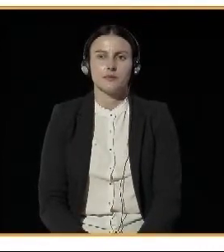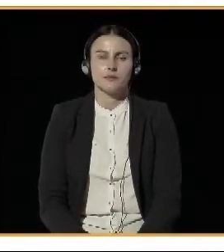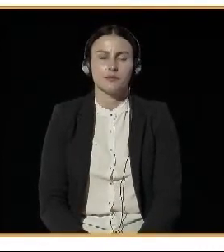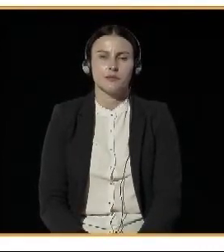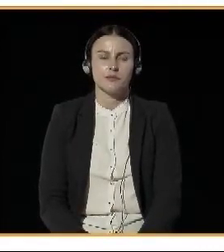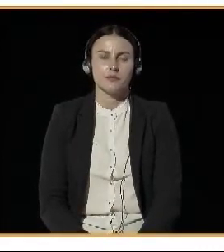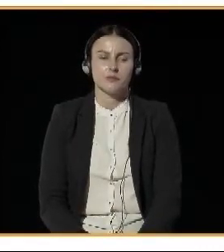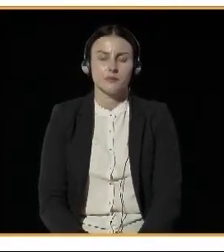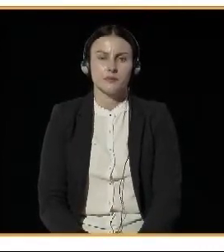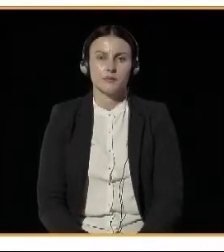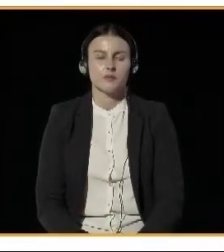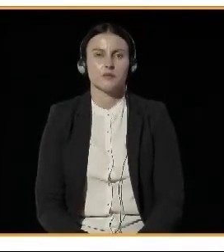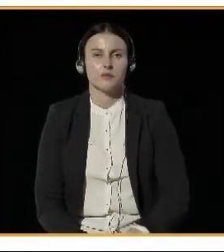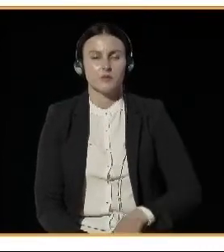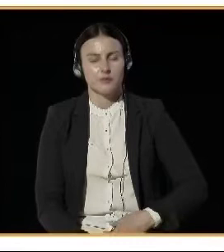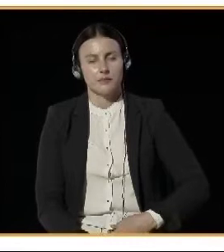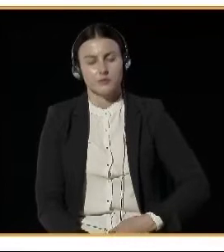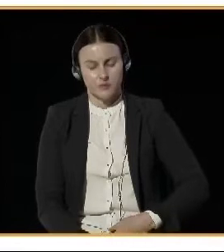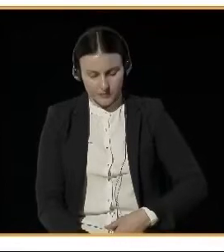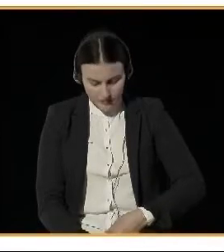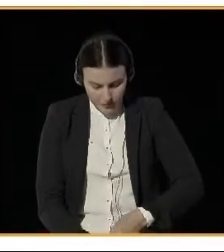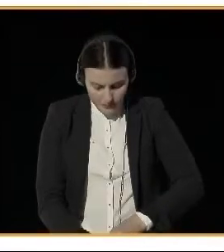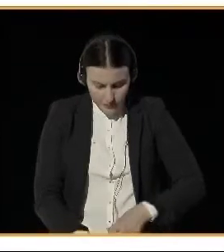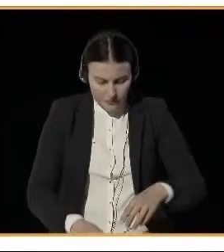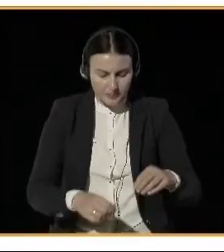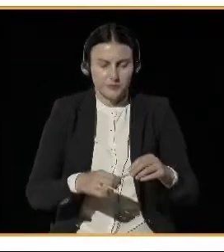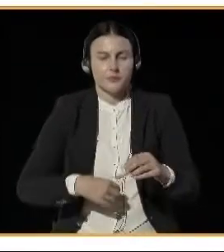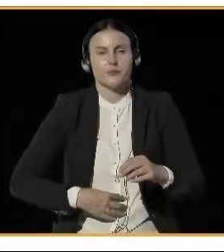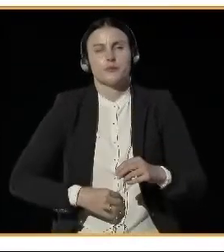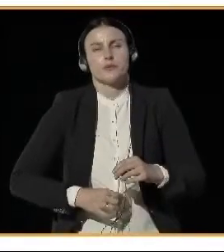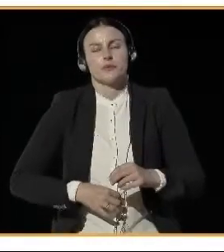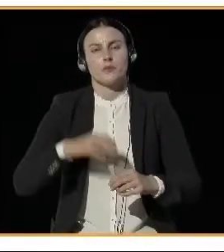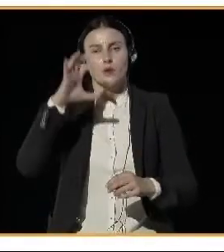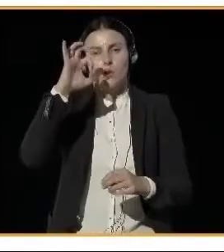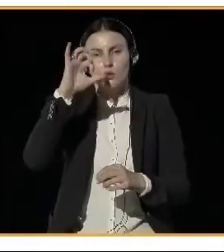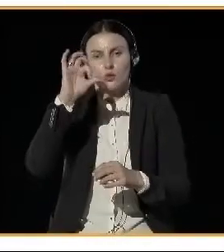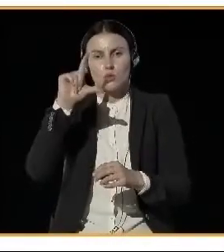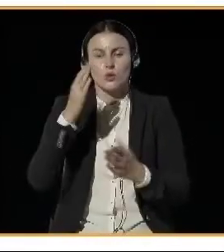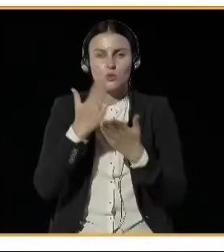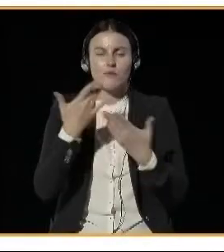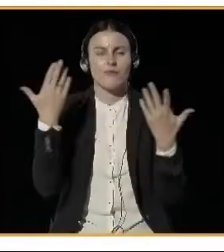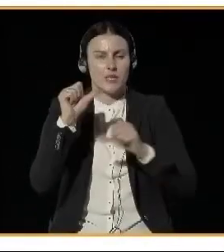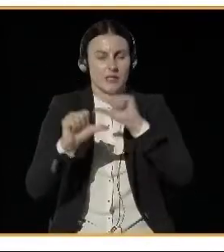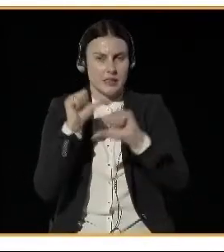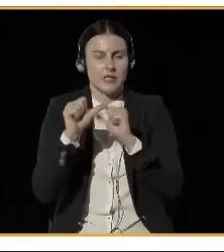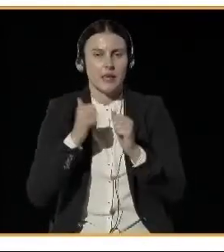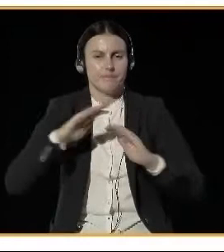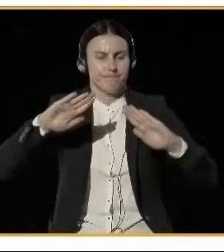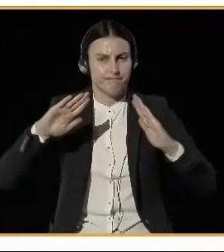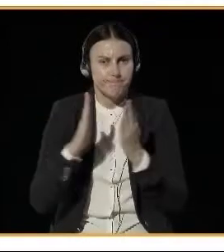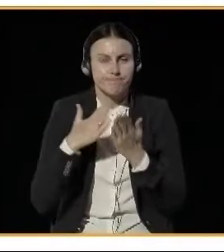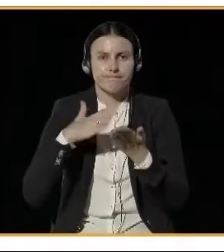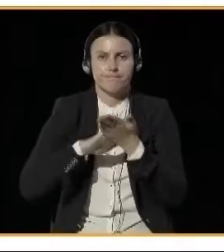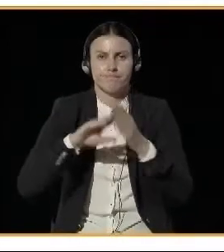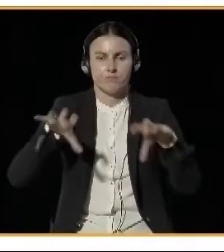Okay. So the municipality of Oslo has been working systematically for many years in order to reduce air pollution and has developed a series of